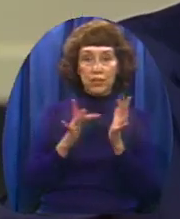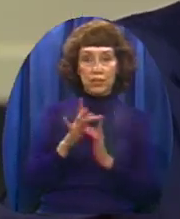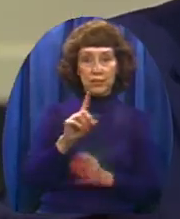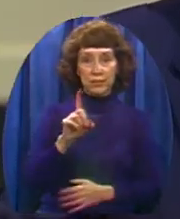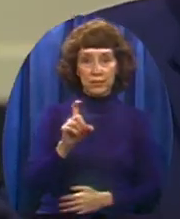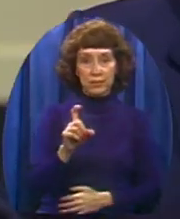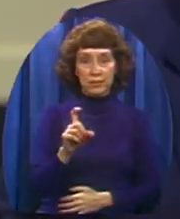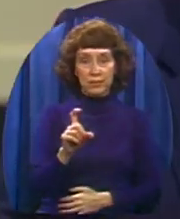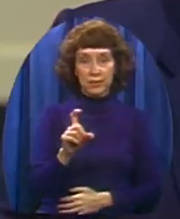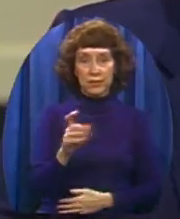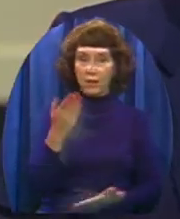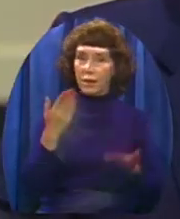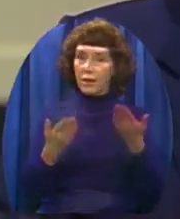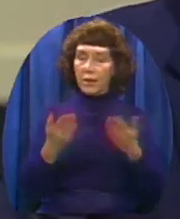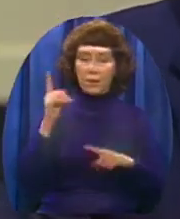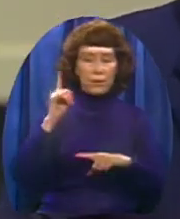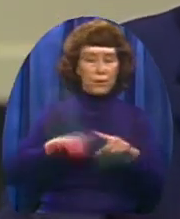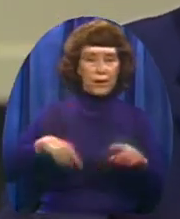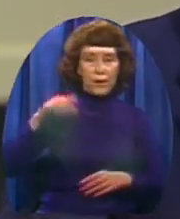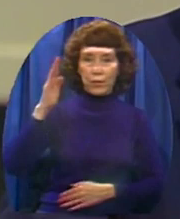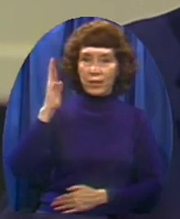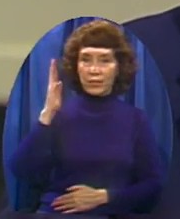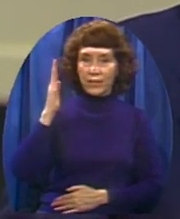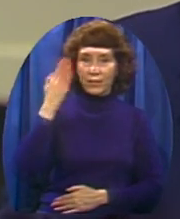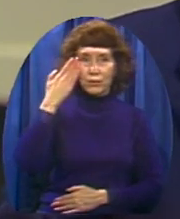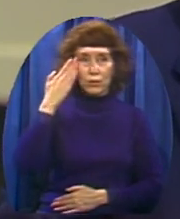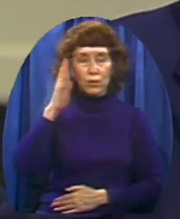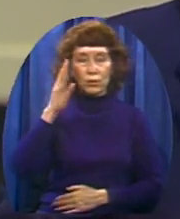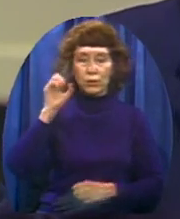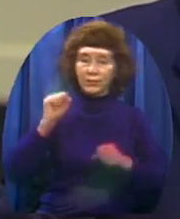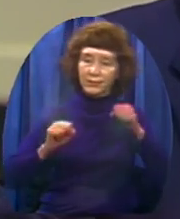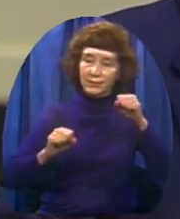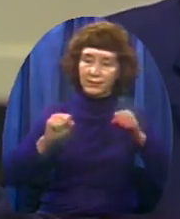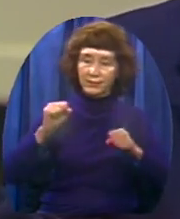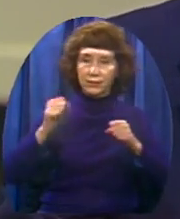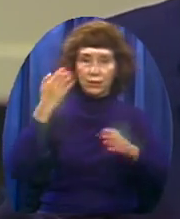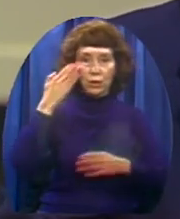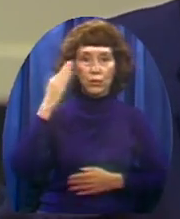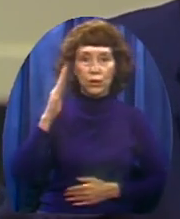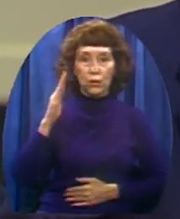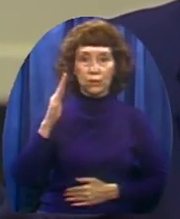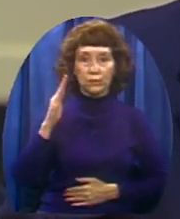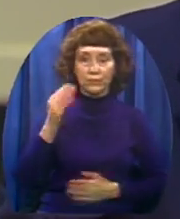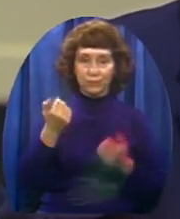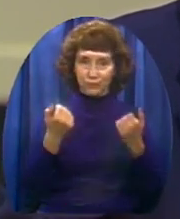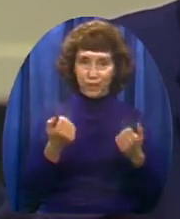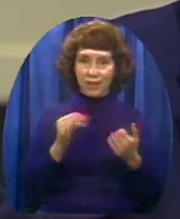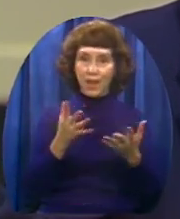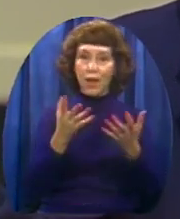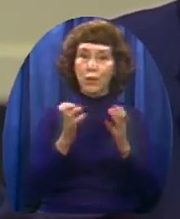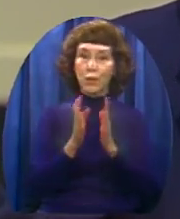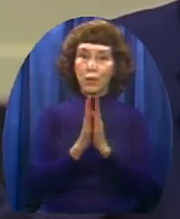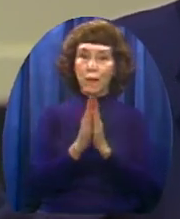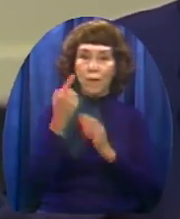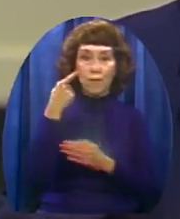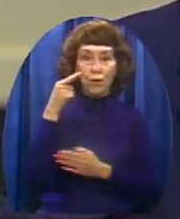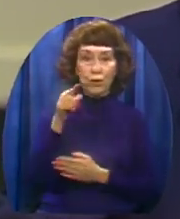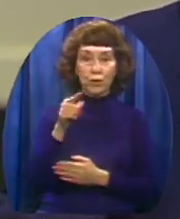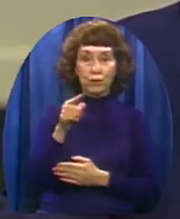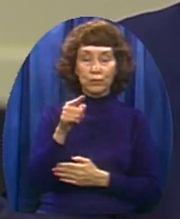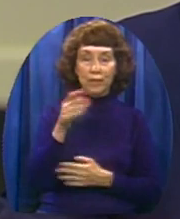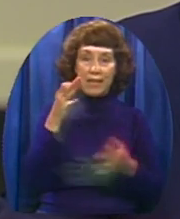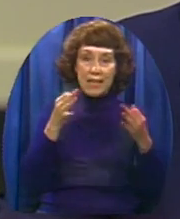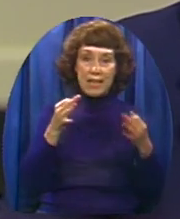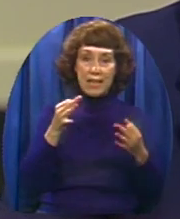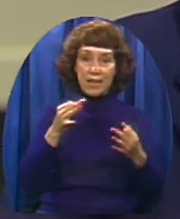If you couldn't lift your hand For one reason or another With every head bowed Right now I want to pray for you If you're not a Christian If you're not sure